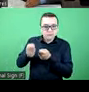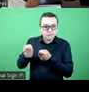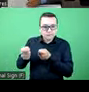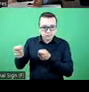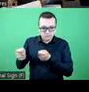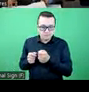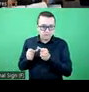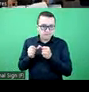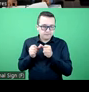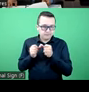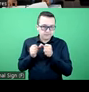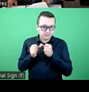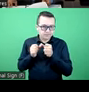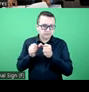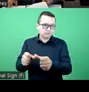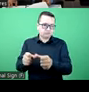payment.